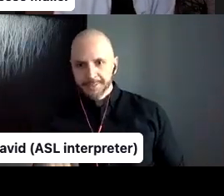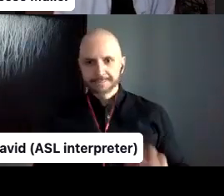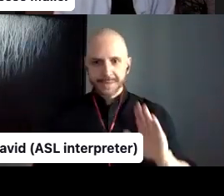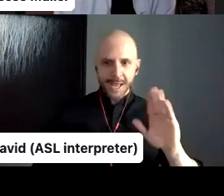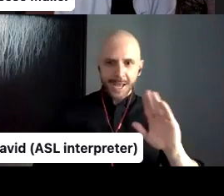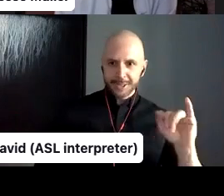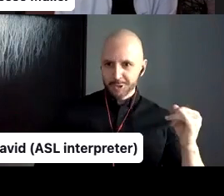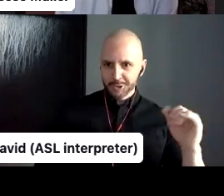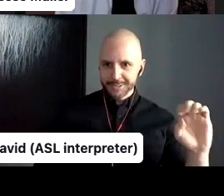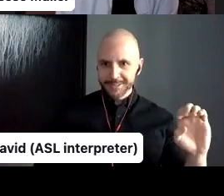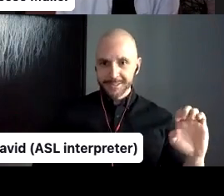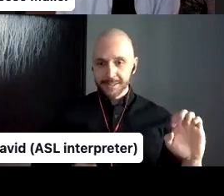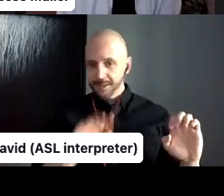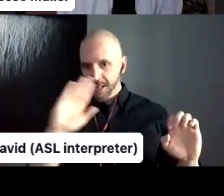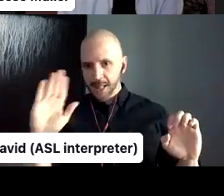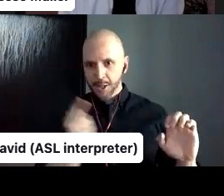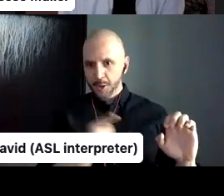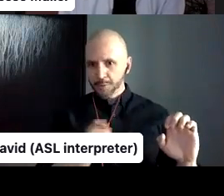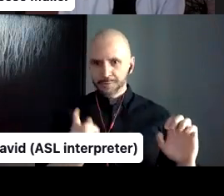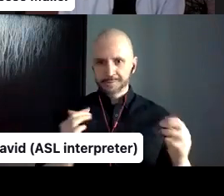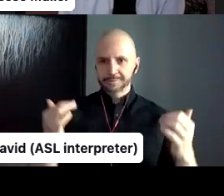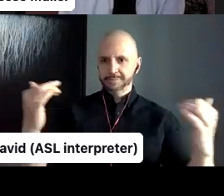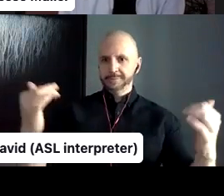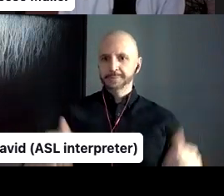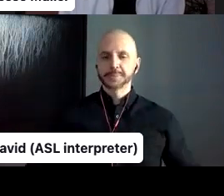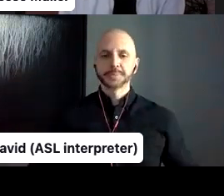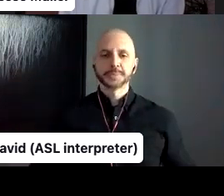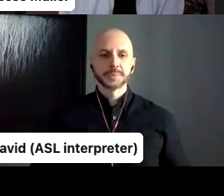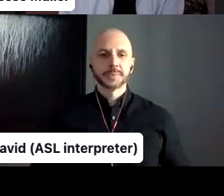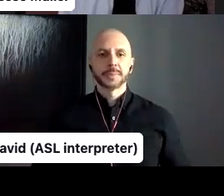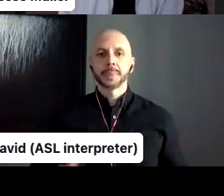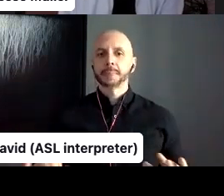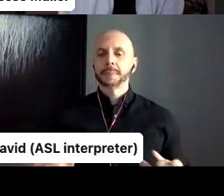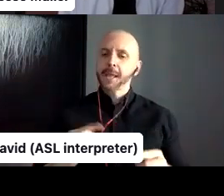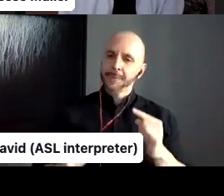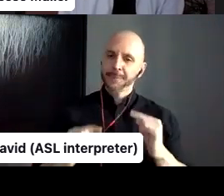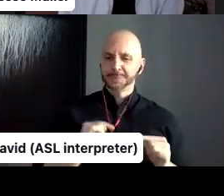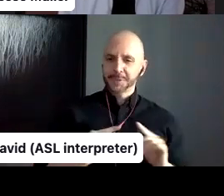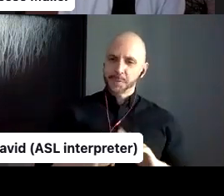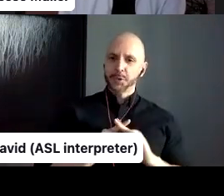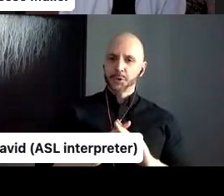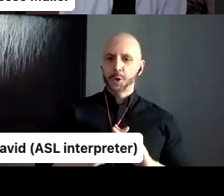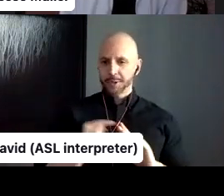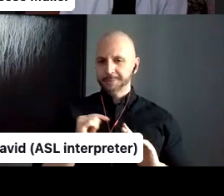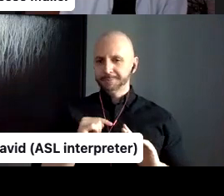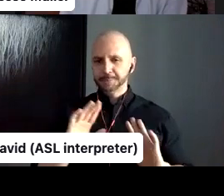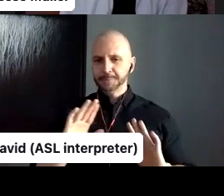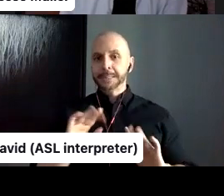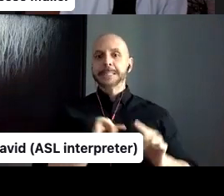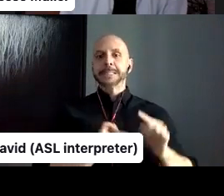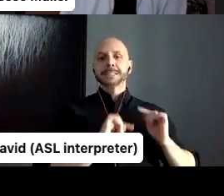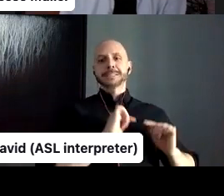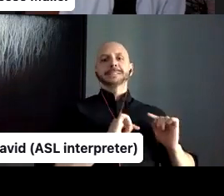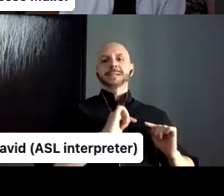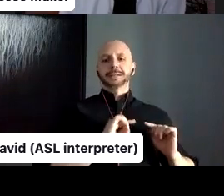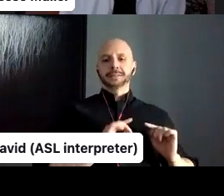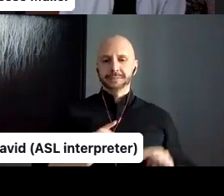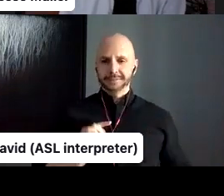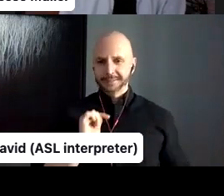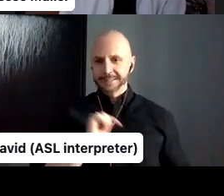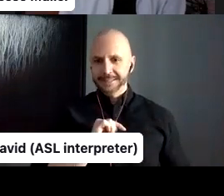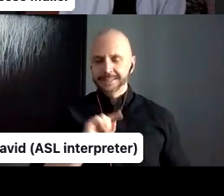Um, yeah, um, it, it, I, let me start at the beginning because it was a 20 year